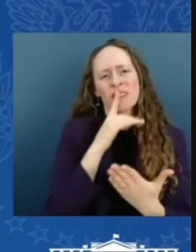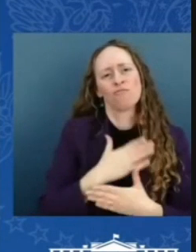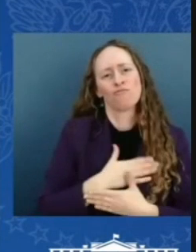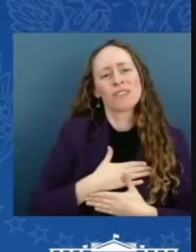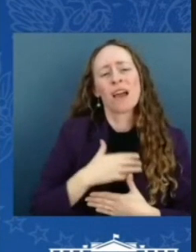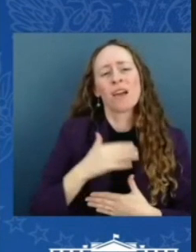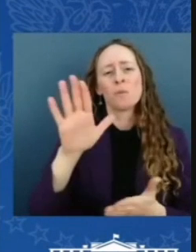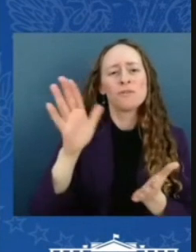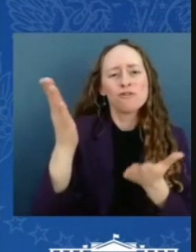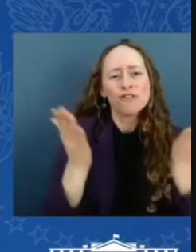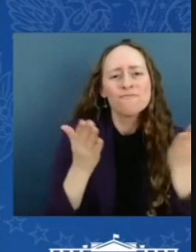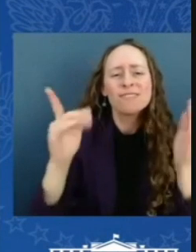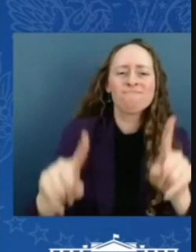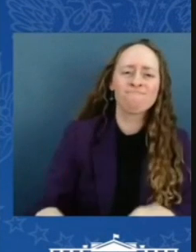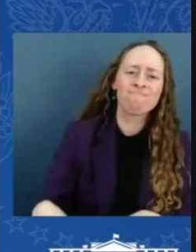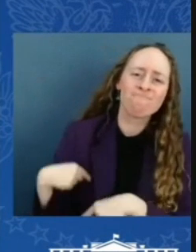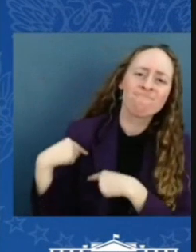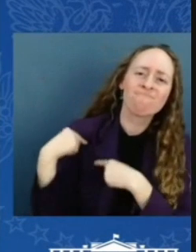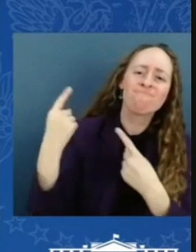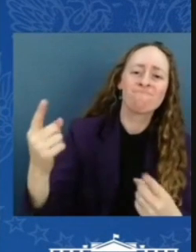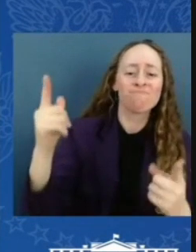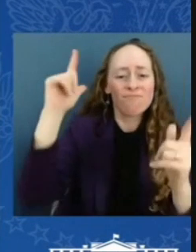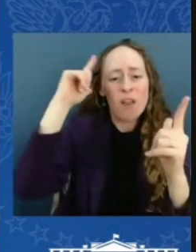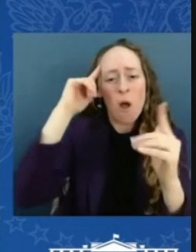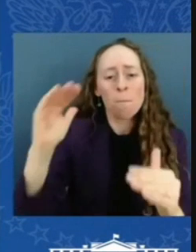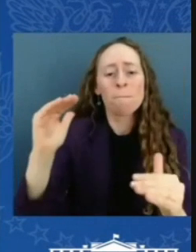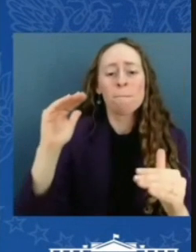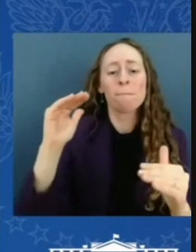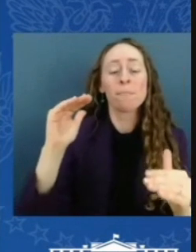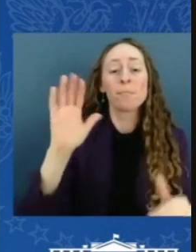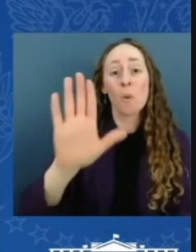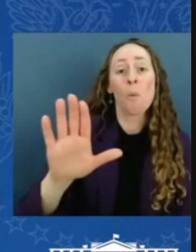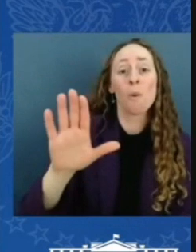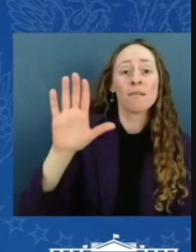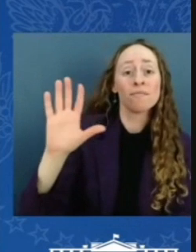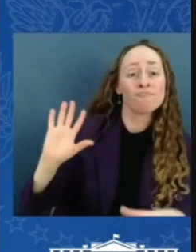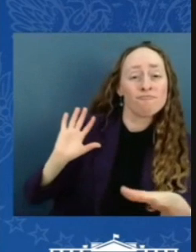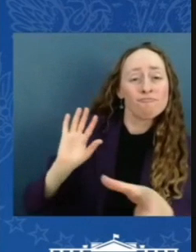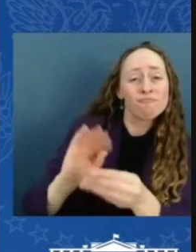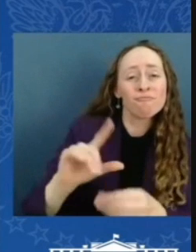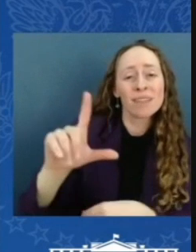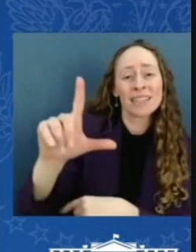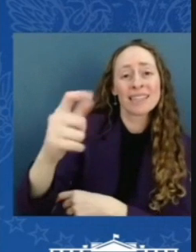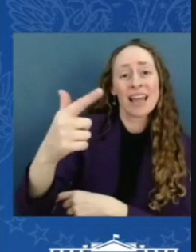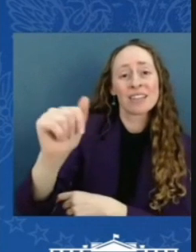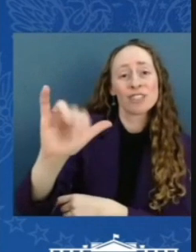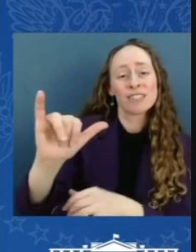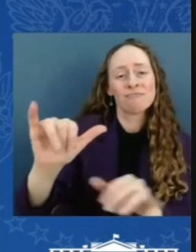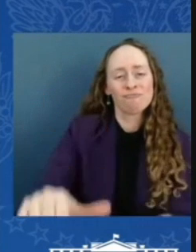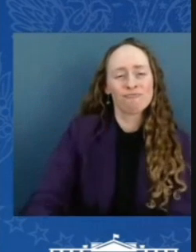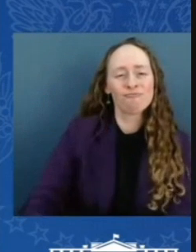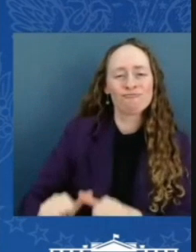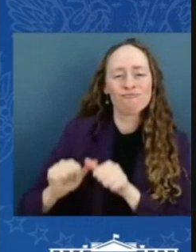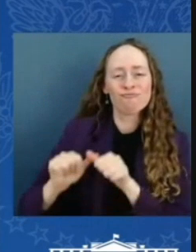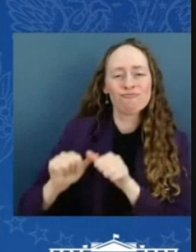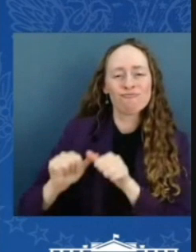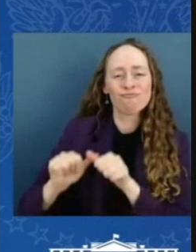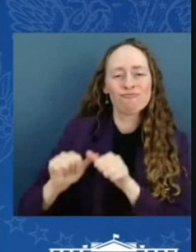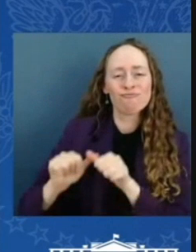that your legacy will continue in all of us. So, thank you so much. Thank you